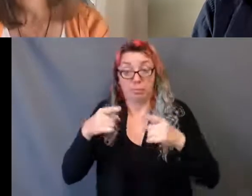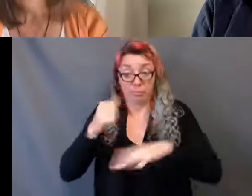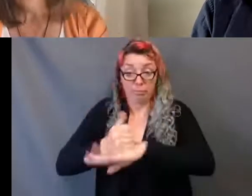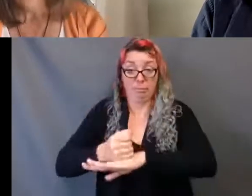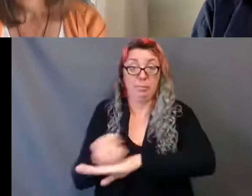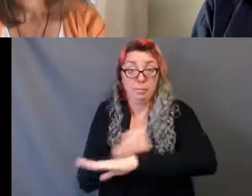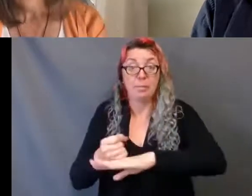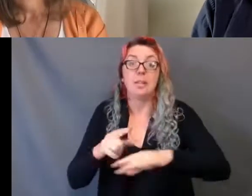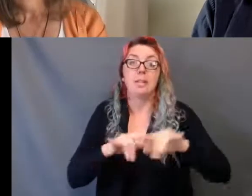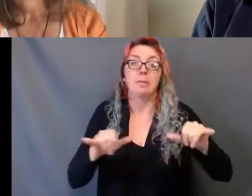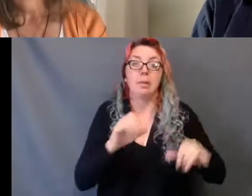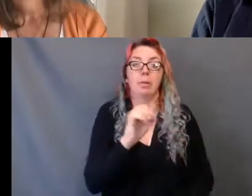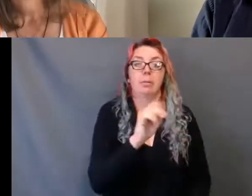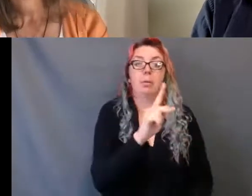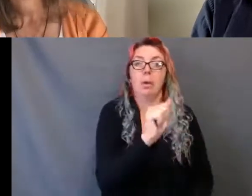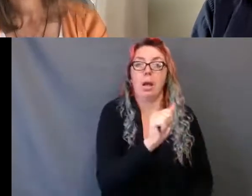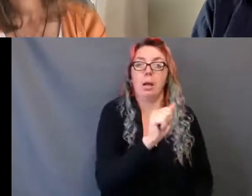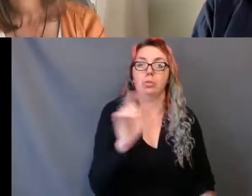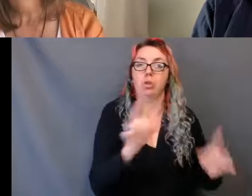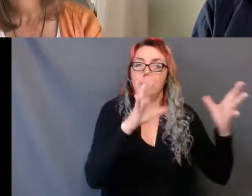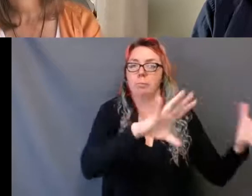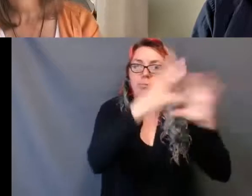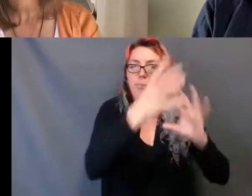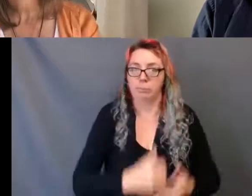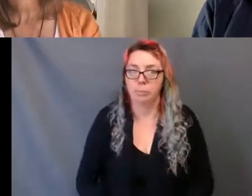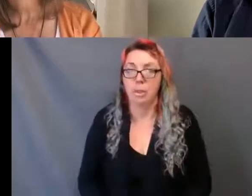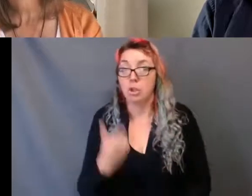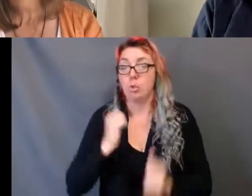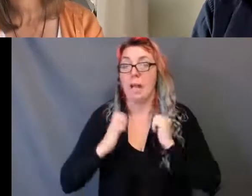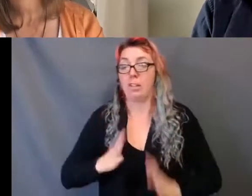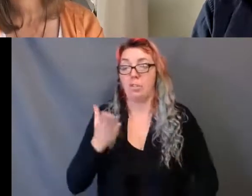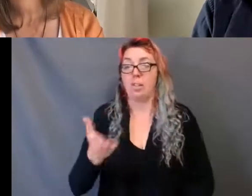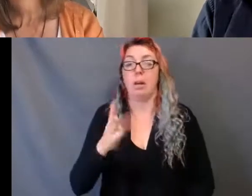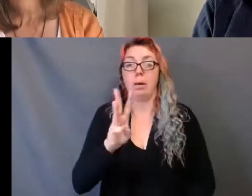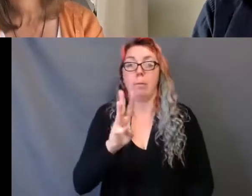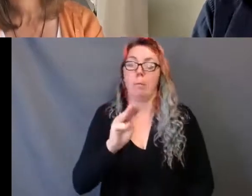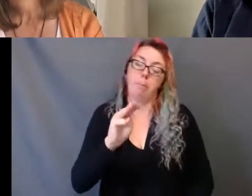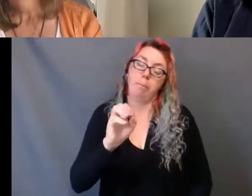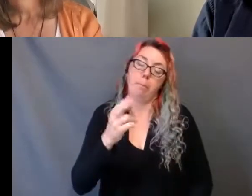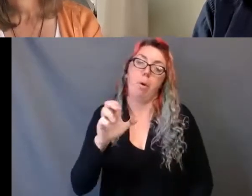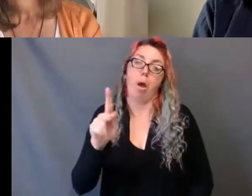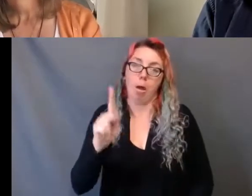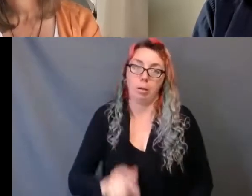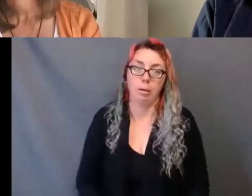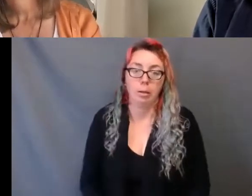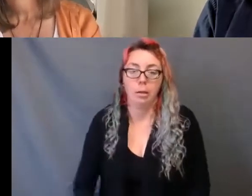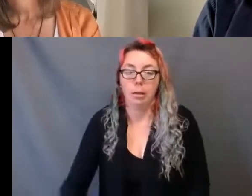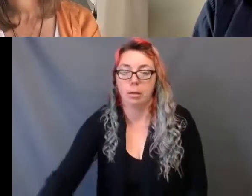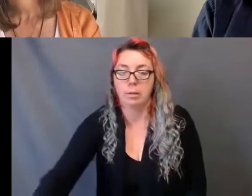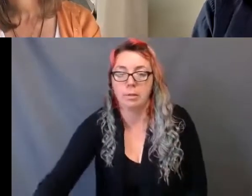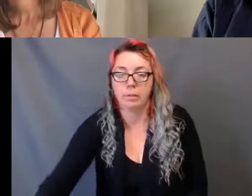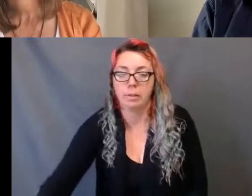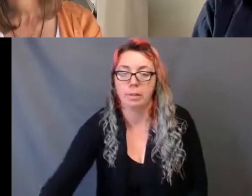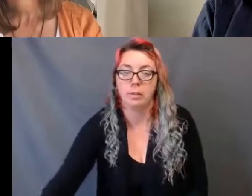who were Mohawk. In 2003, when Marie Clement's Burning Vision played at the NAC as part of the inaugural Magnetic North Theatre Festival, we had the